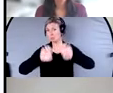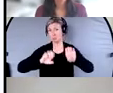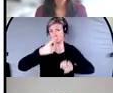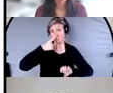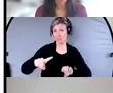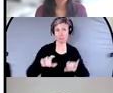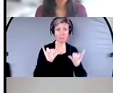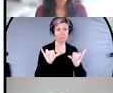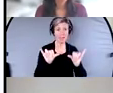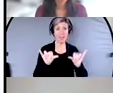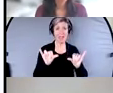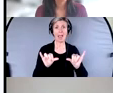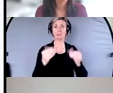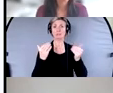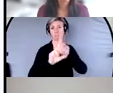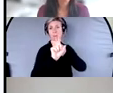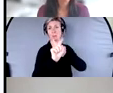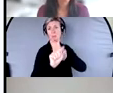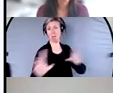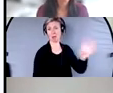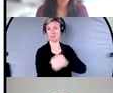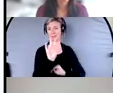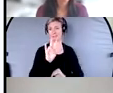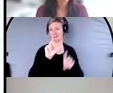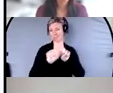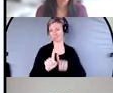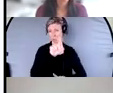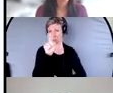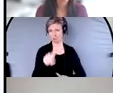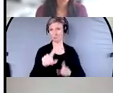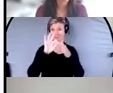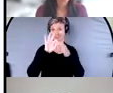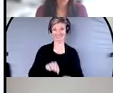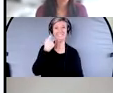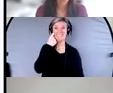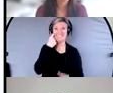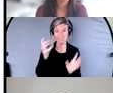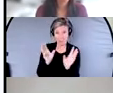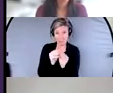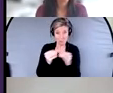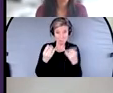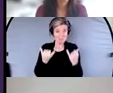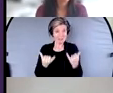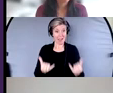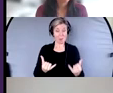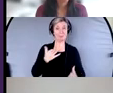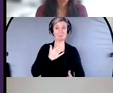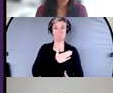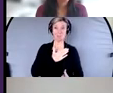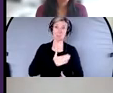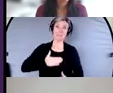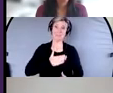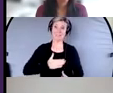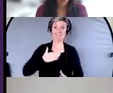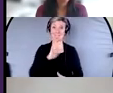I think there's seven questions, um, based on, uh, the evaluation for the session today. We appreciate your feedback. Um, if you want to get in